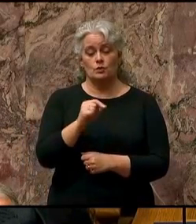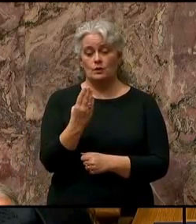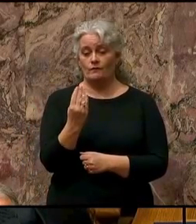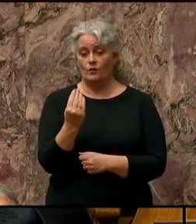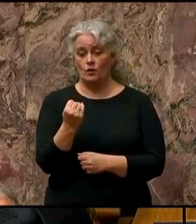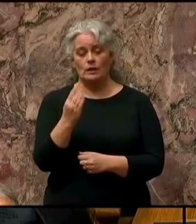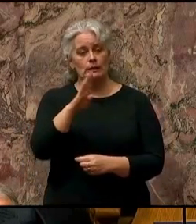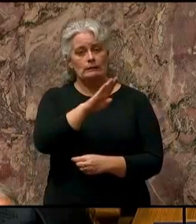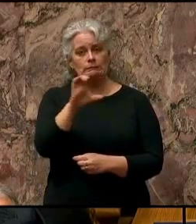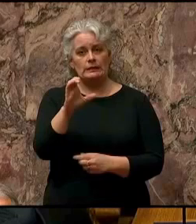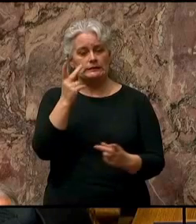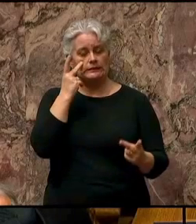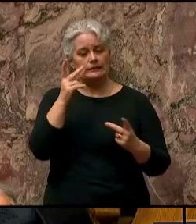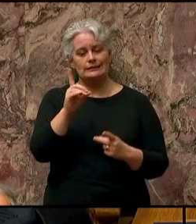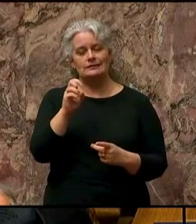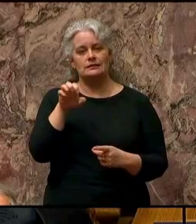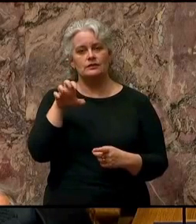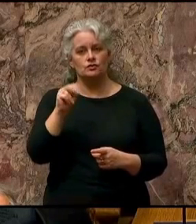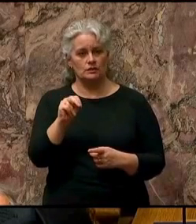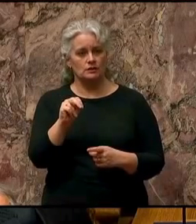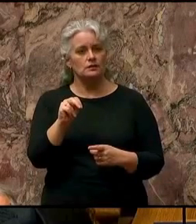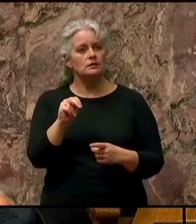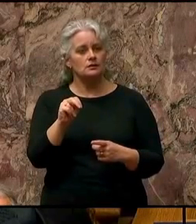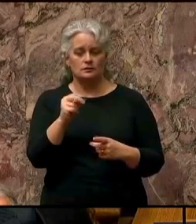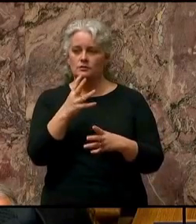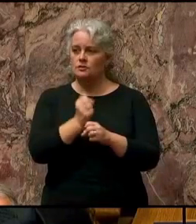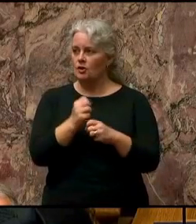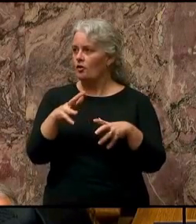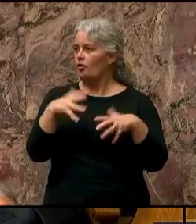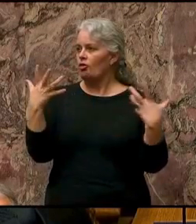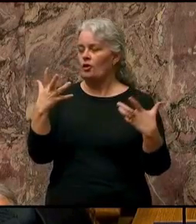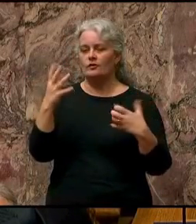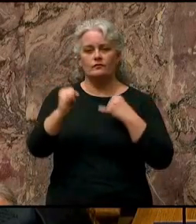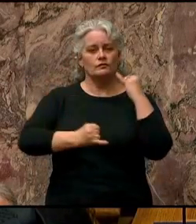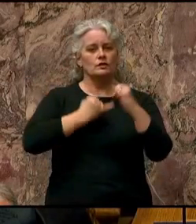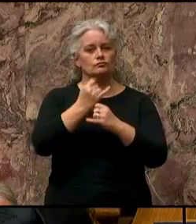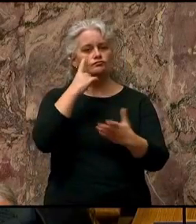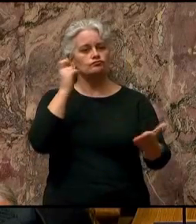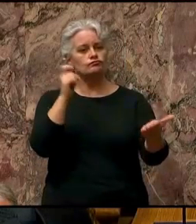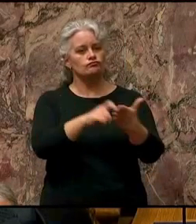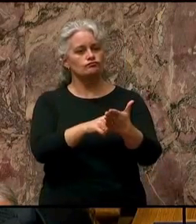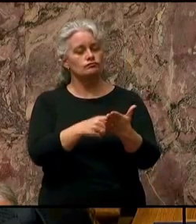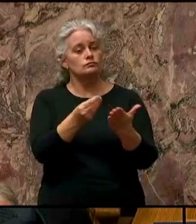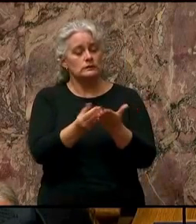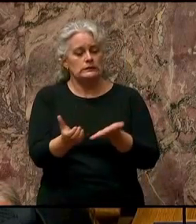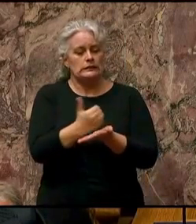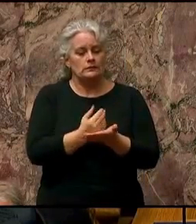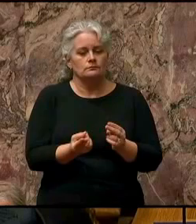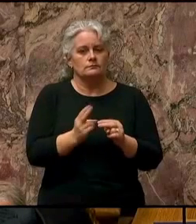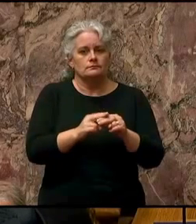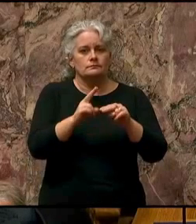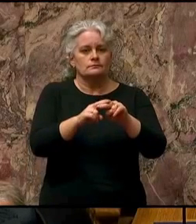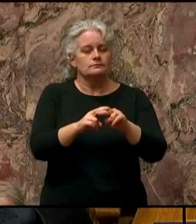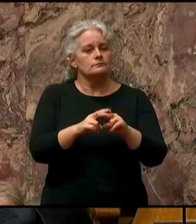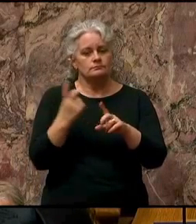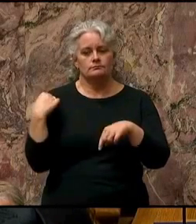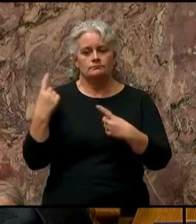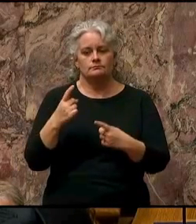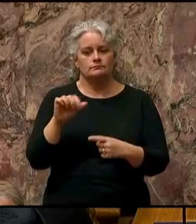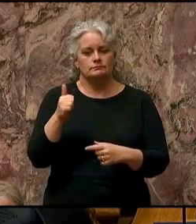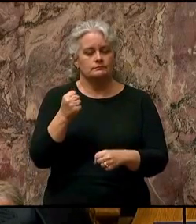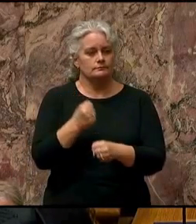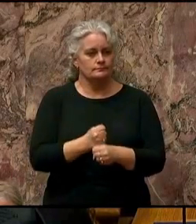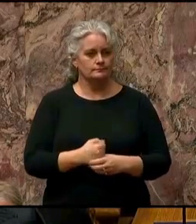destinations received significant international recognition, and revenue has increased steadily over the past decade.